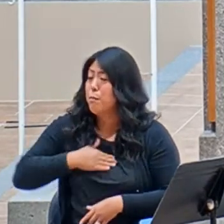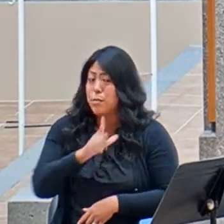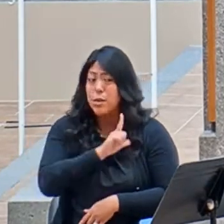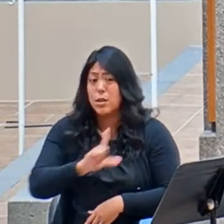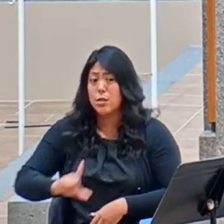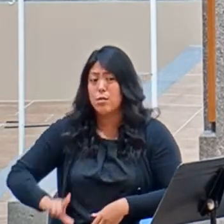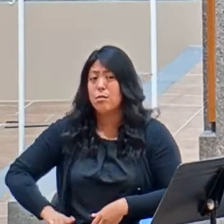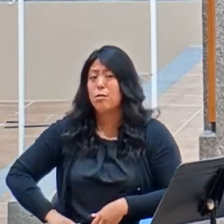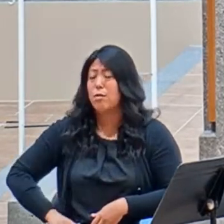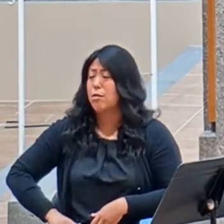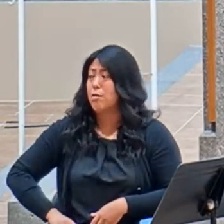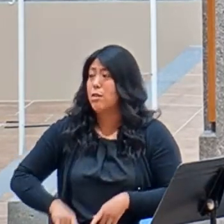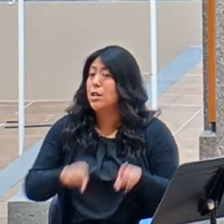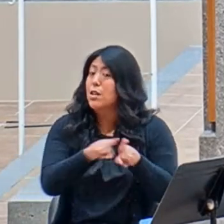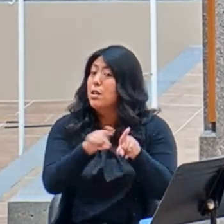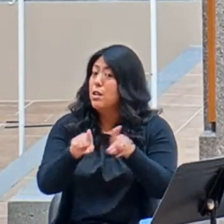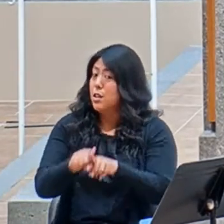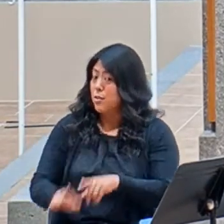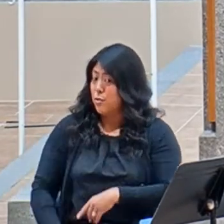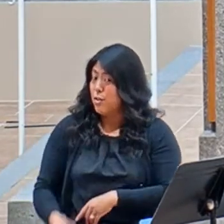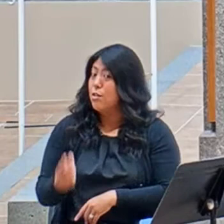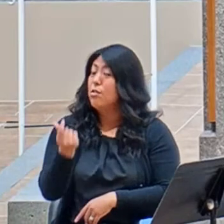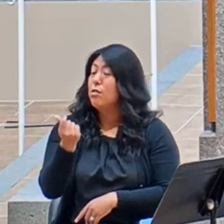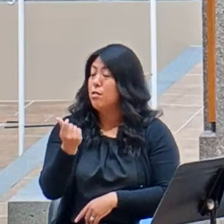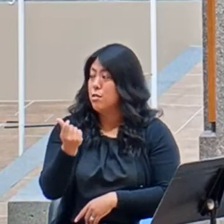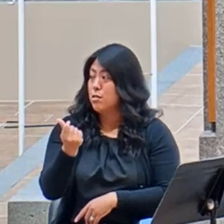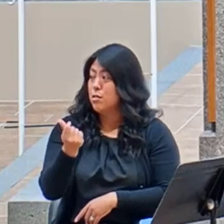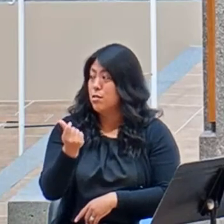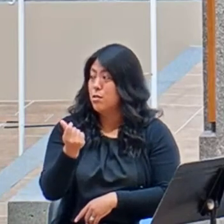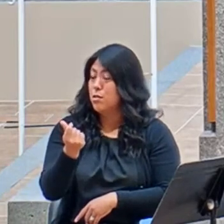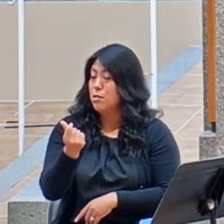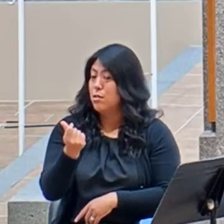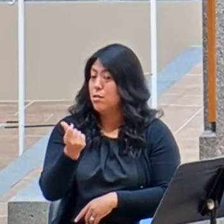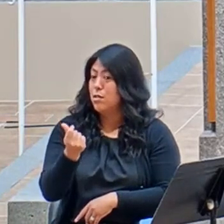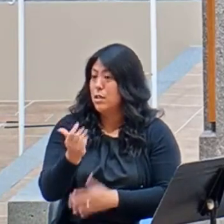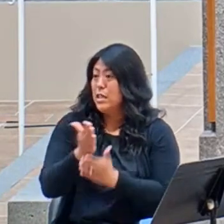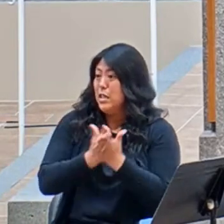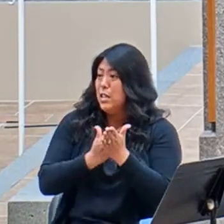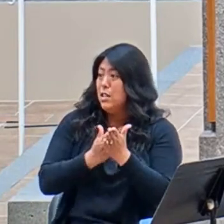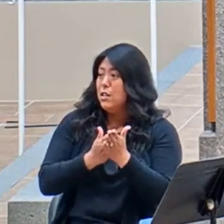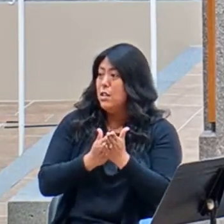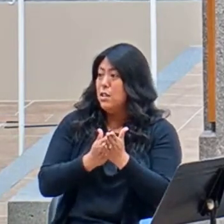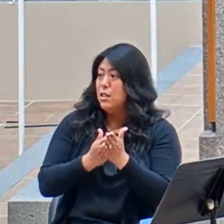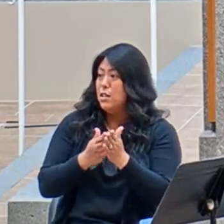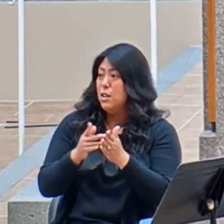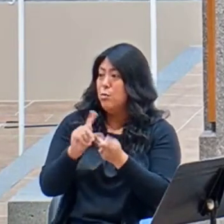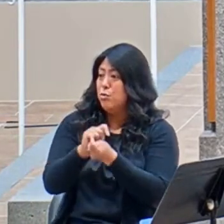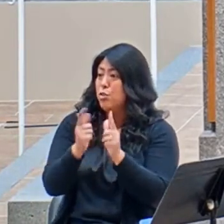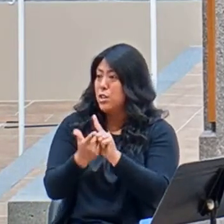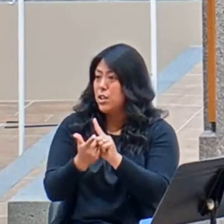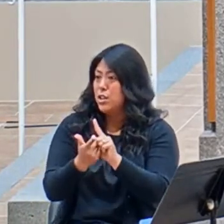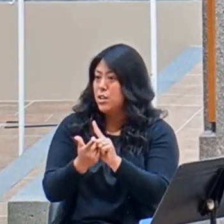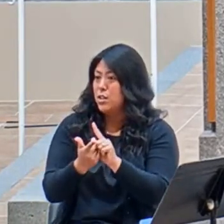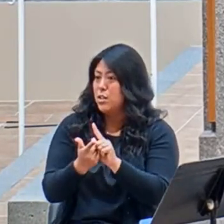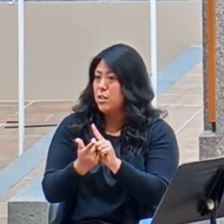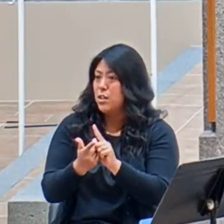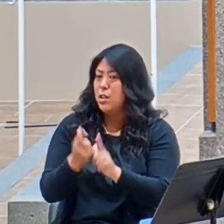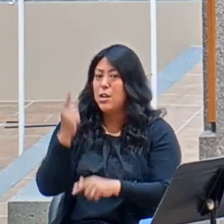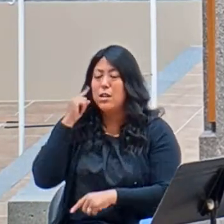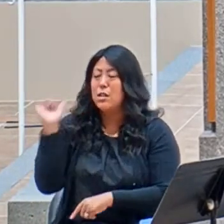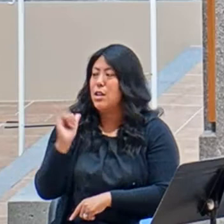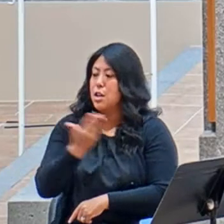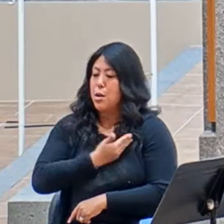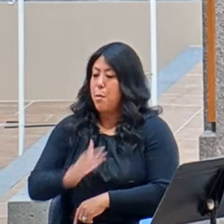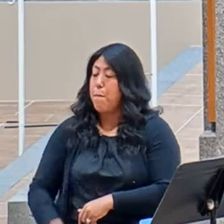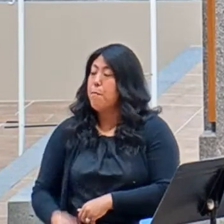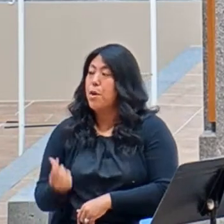Lord, for even the dogs, some translations say that at that point she said puppies. Please,